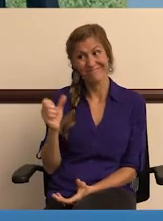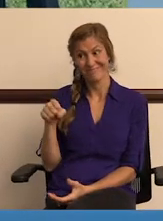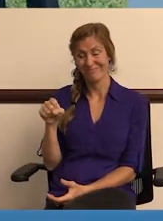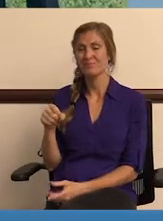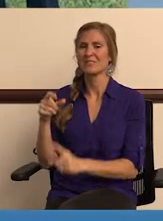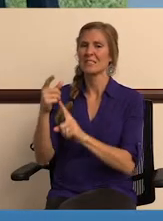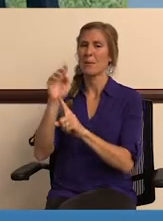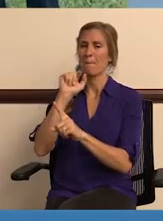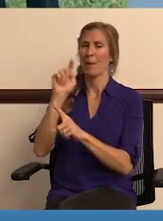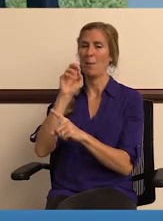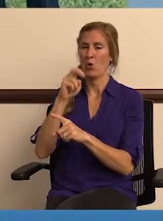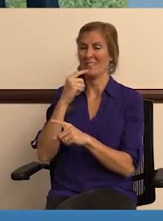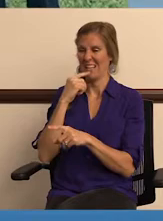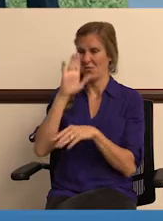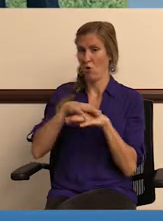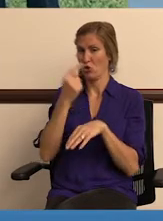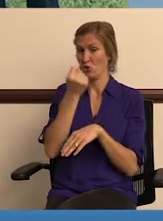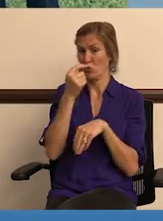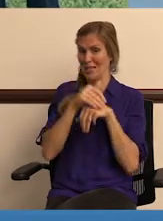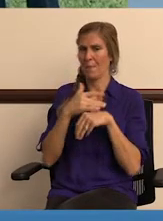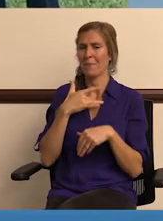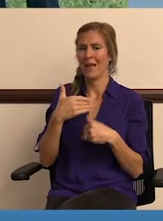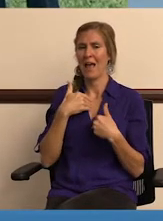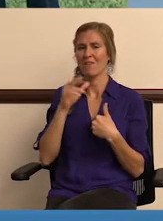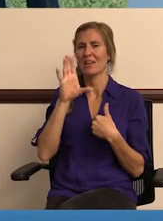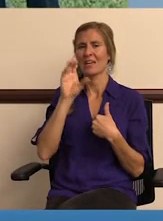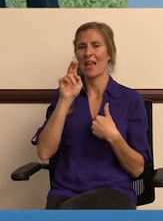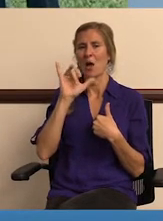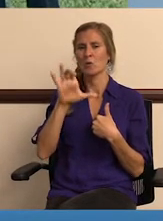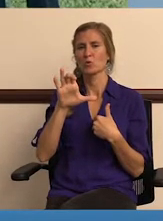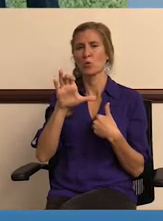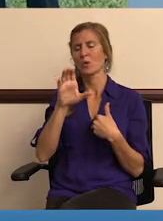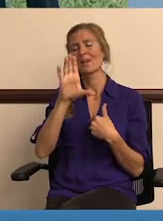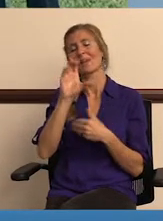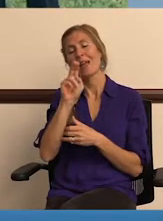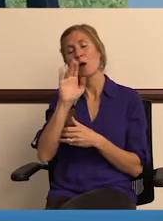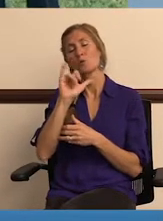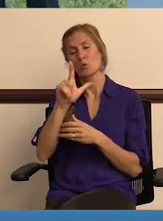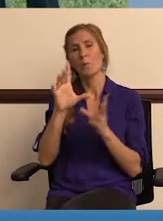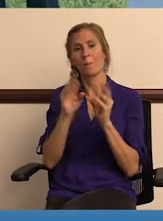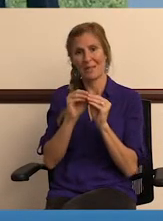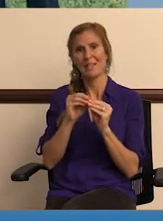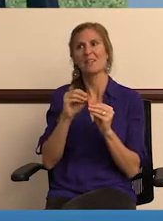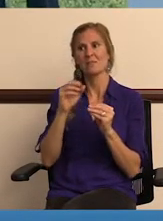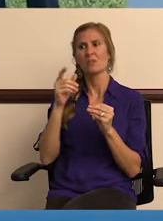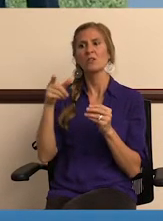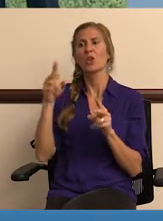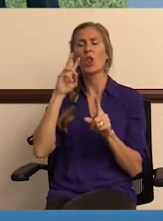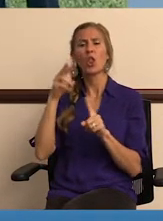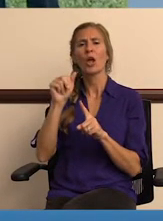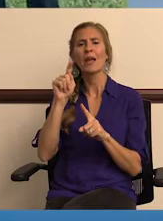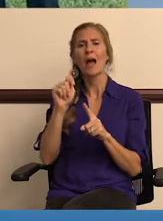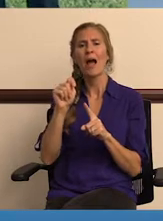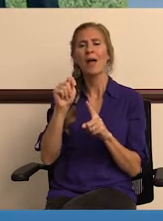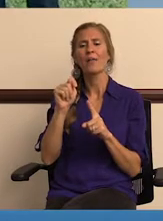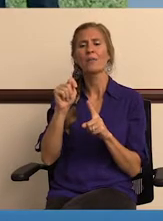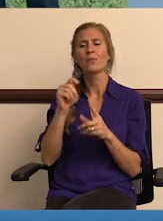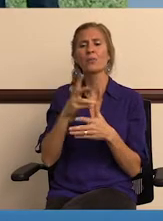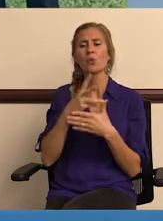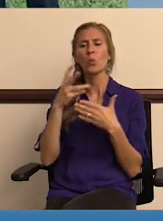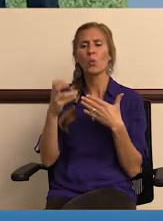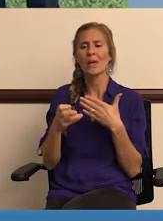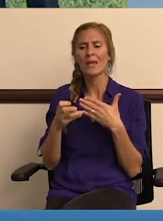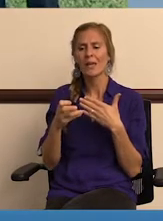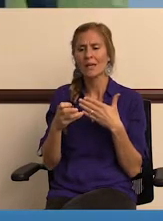So, again, on Tuesday night at the council meeting, this issue again came up of Public Works looking at the vacant